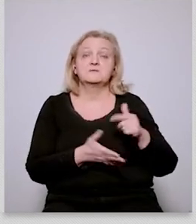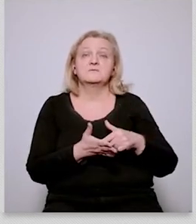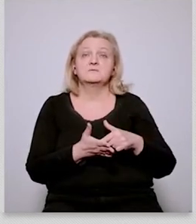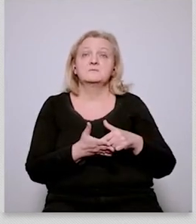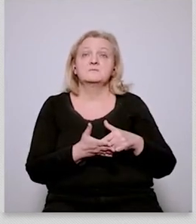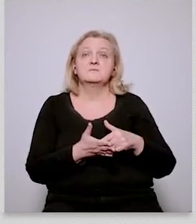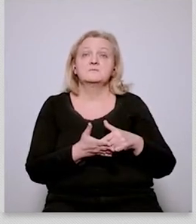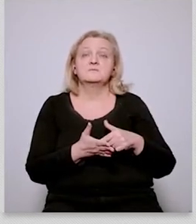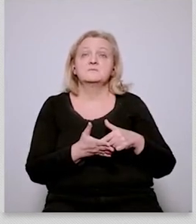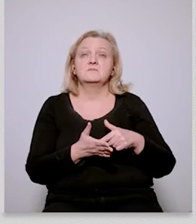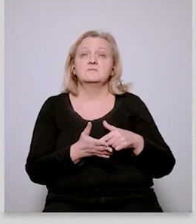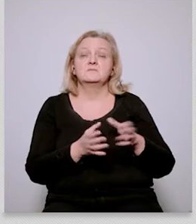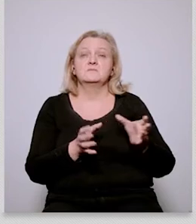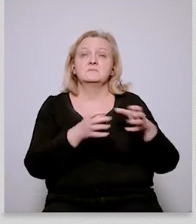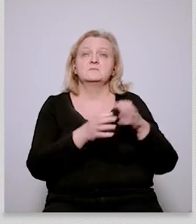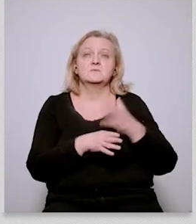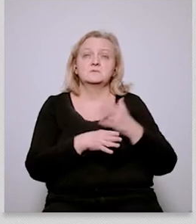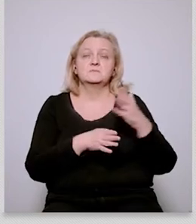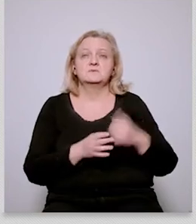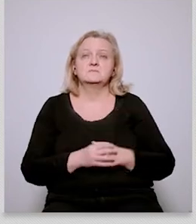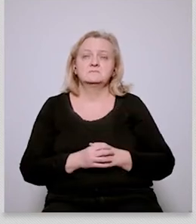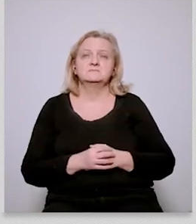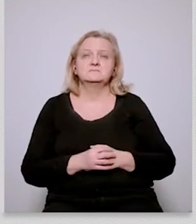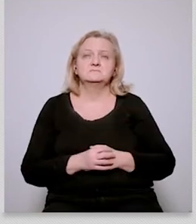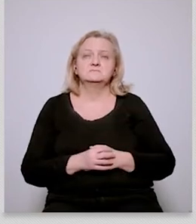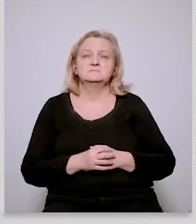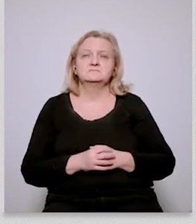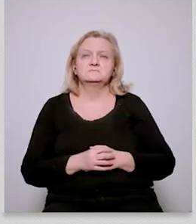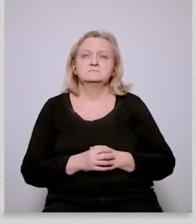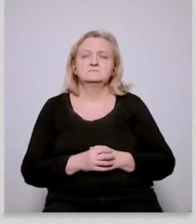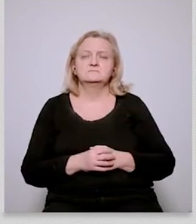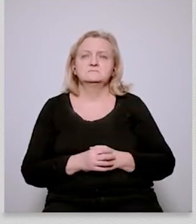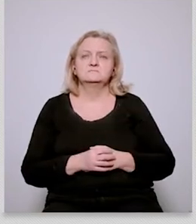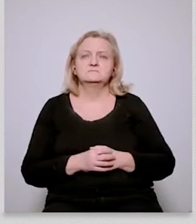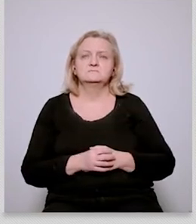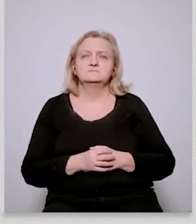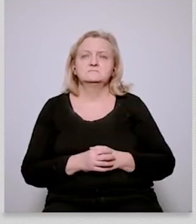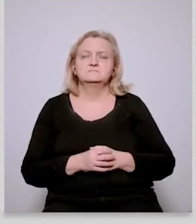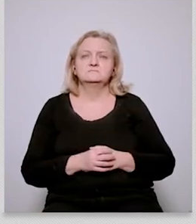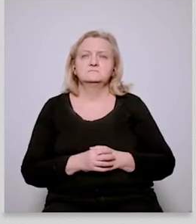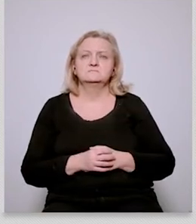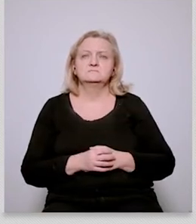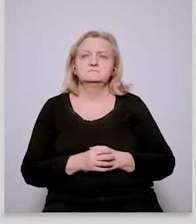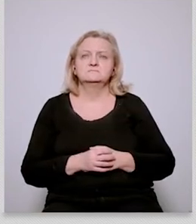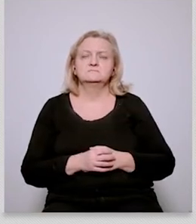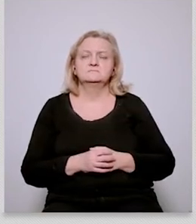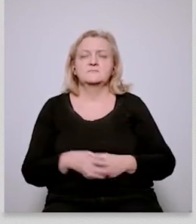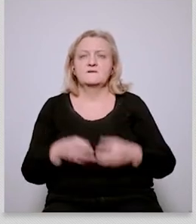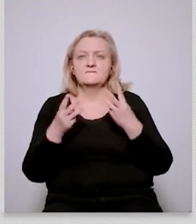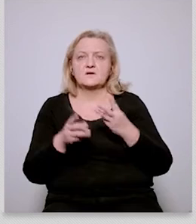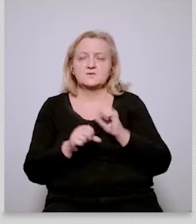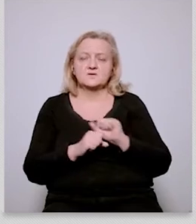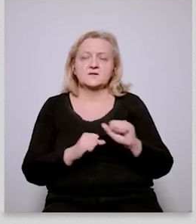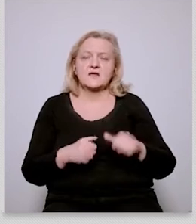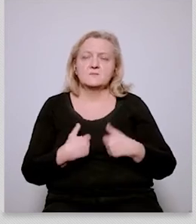have an alliance with um some central and east european uh uh members in particularly in particular poland over